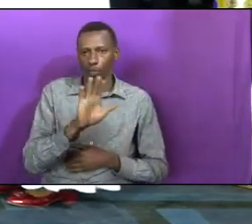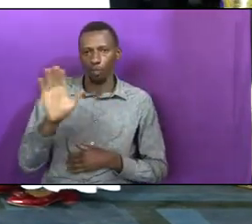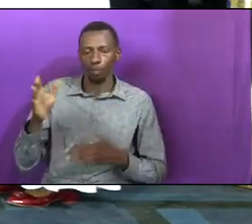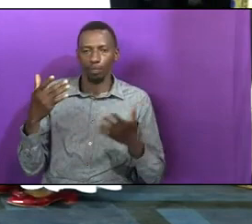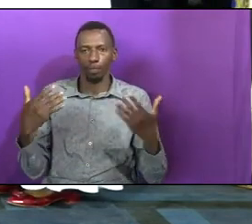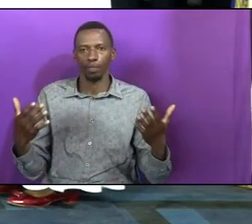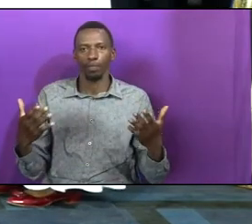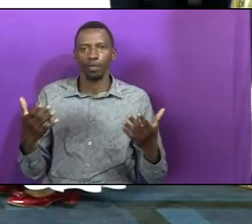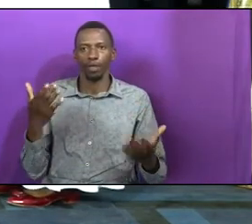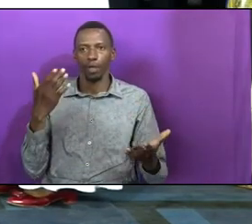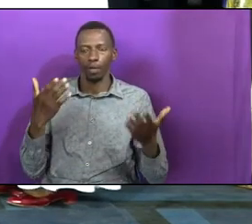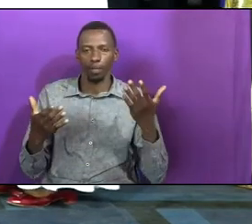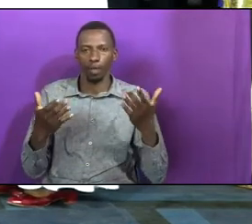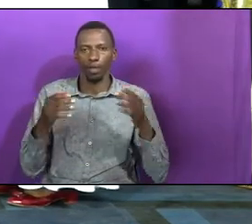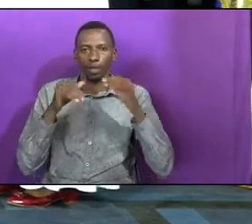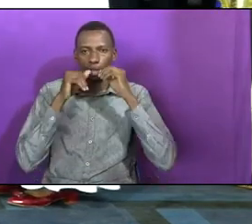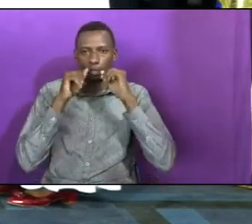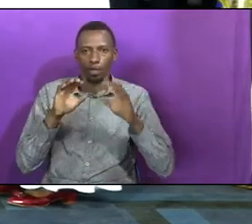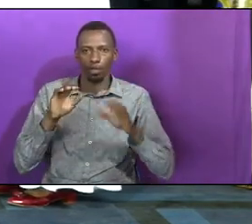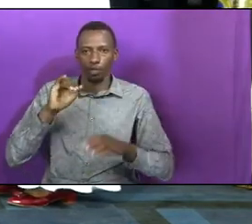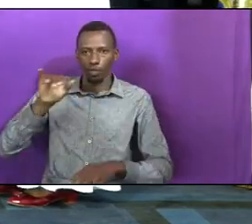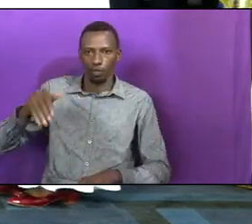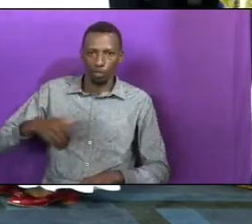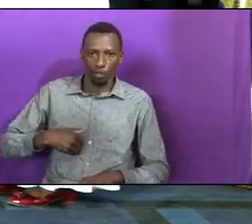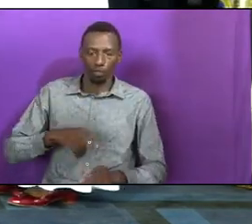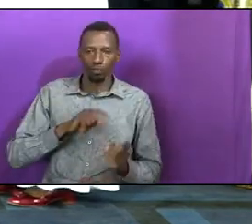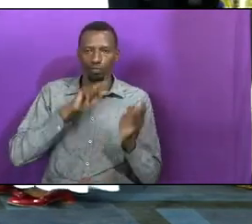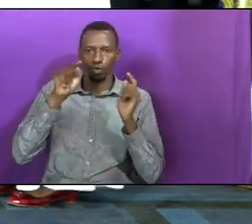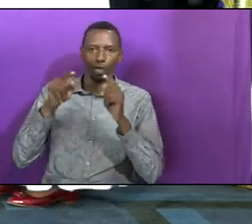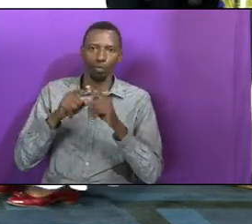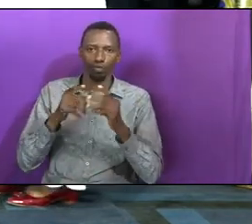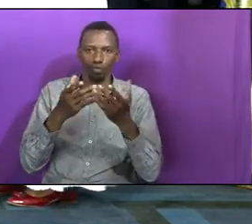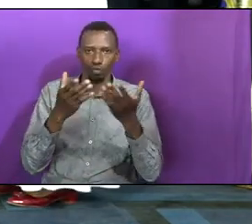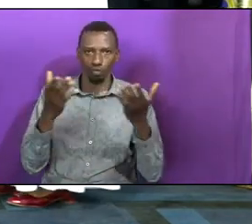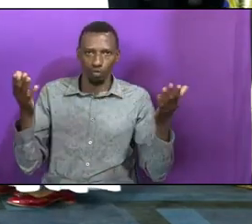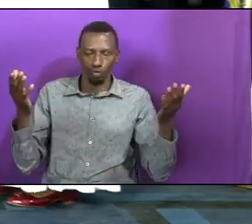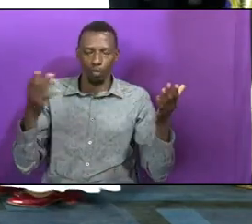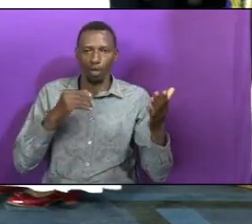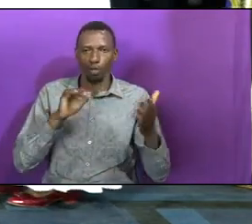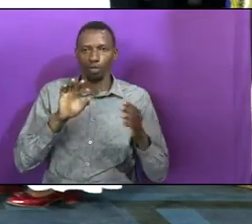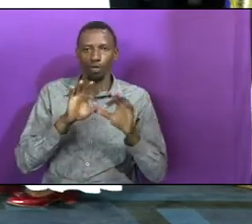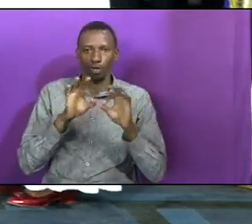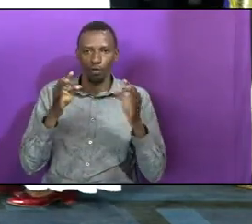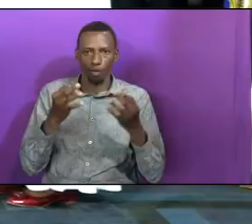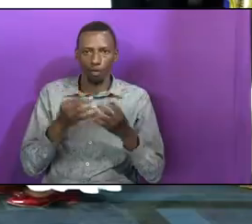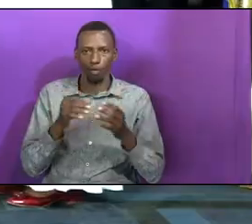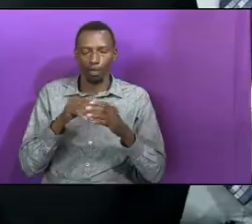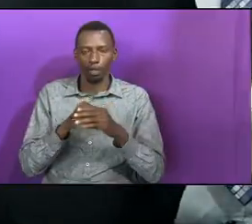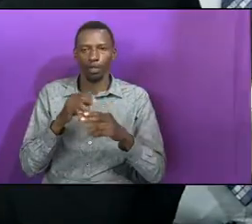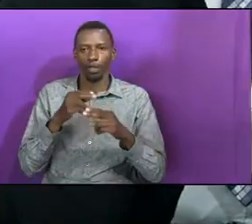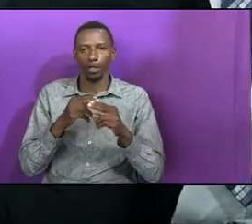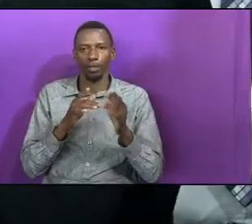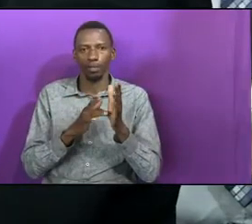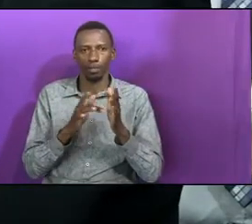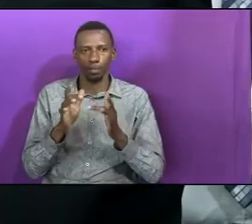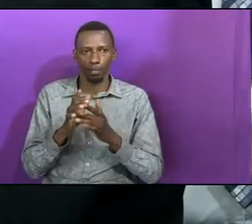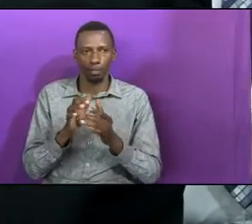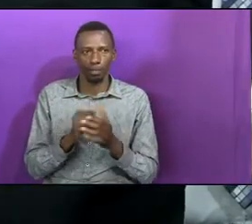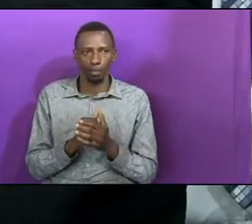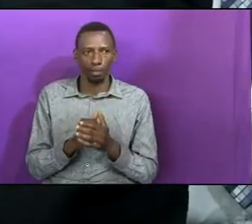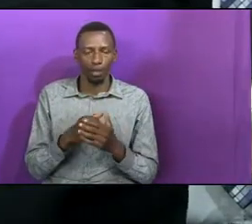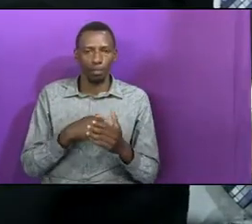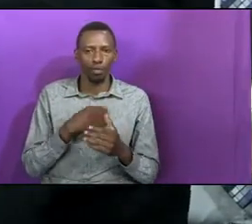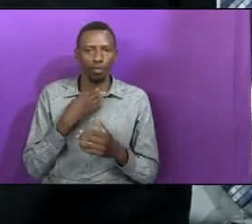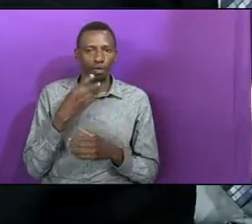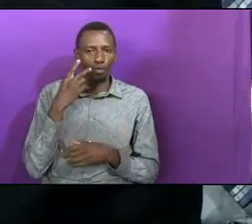May the blessings of Jacobo come to you and your families in Jesus' name. Let me see those who have come